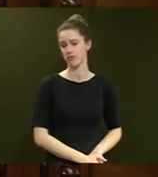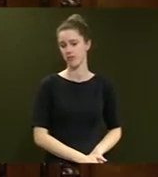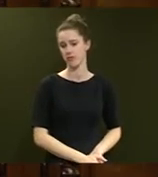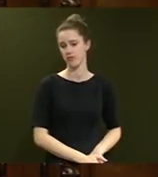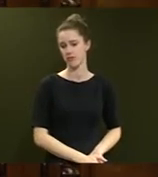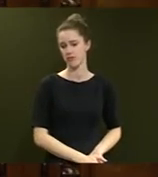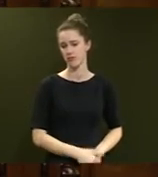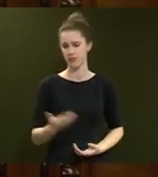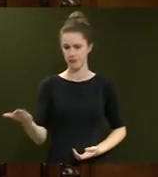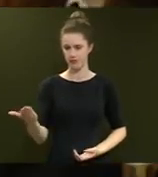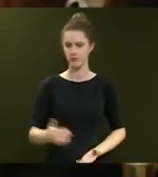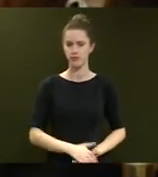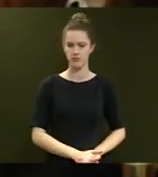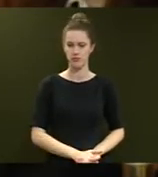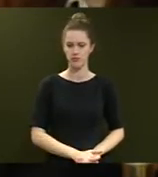Chris Bishop.